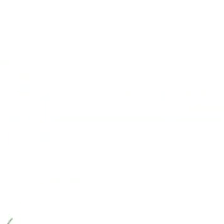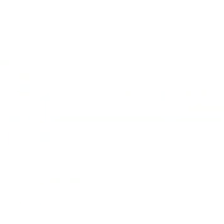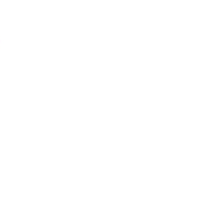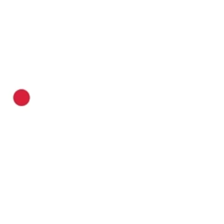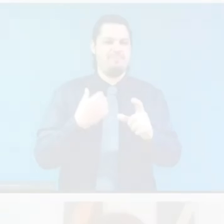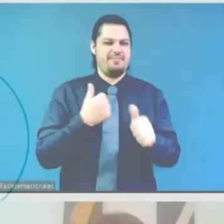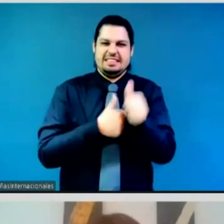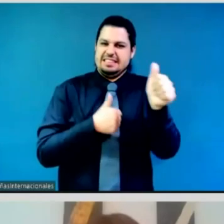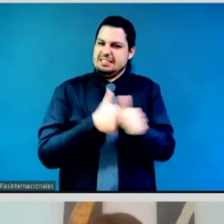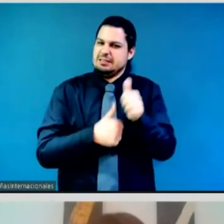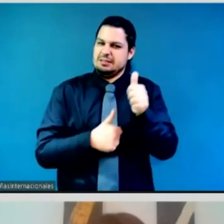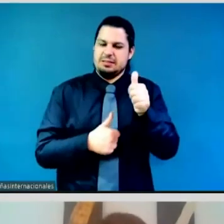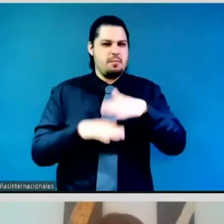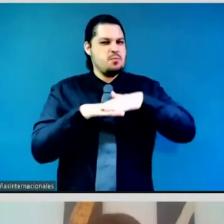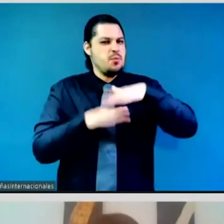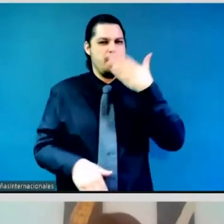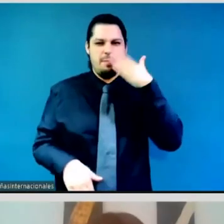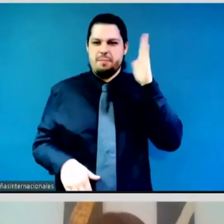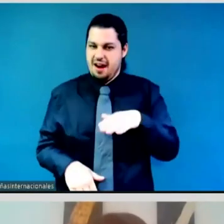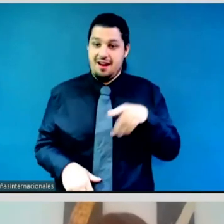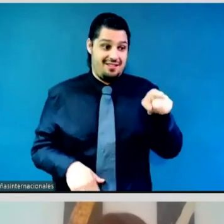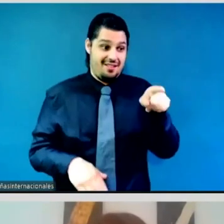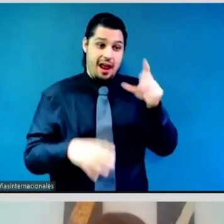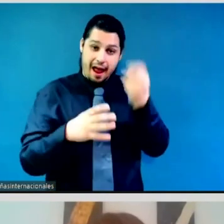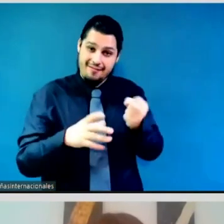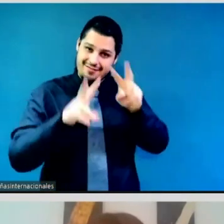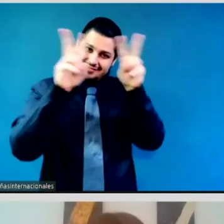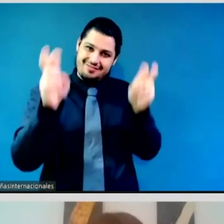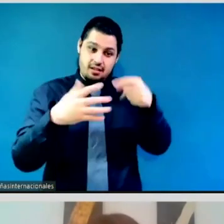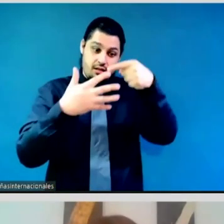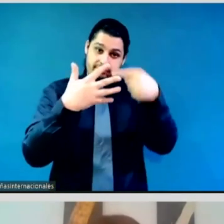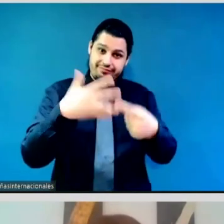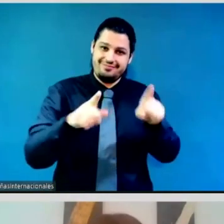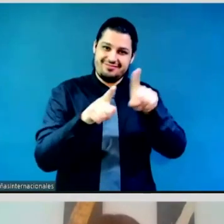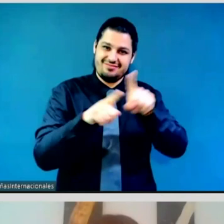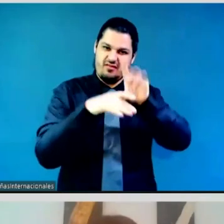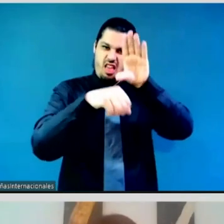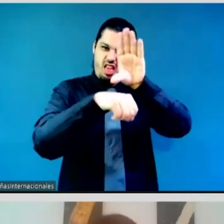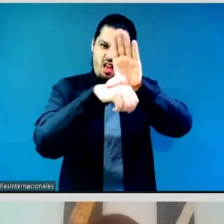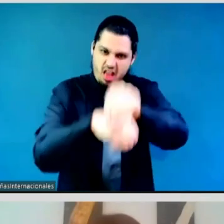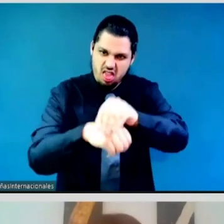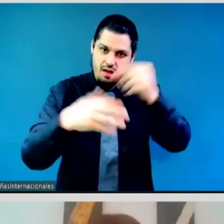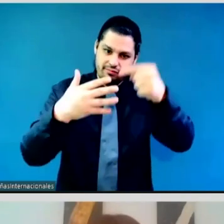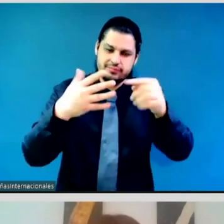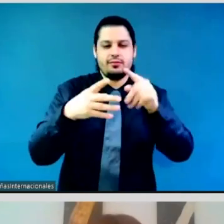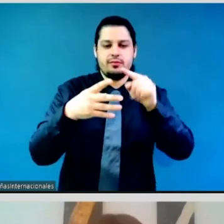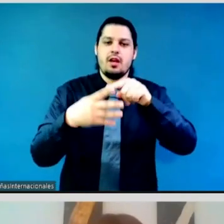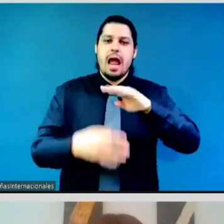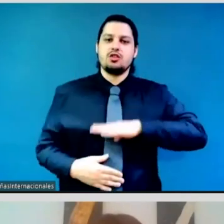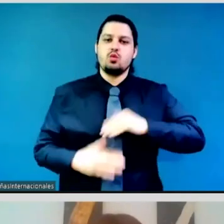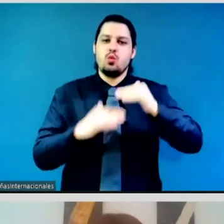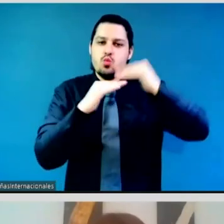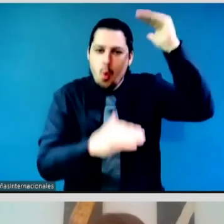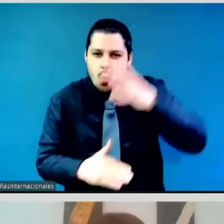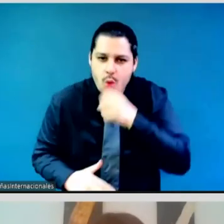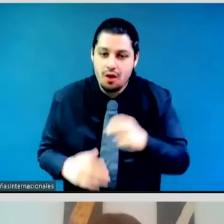their identity, such as age, religion, ethnicity, class, disability, sexual orientation, gender identity,